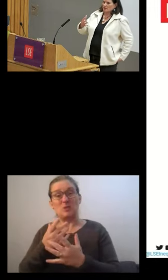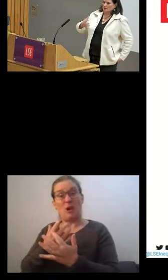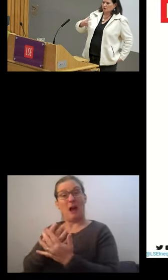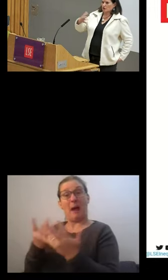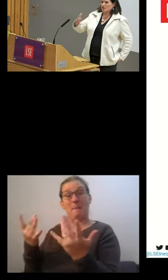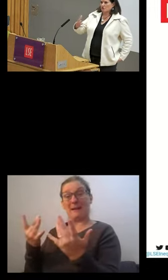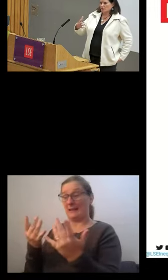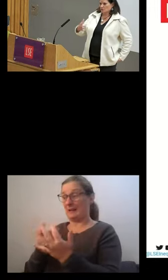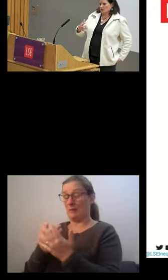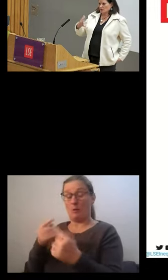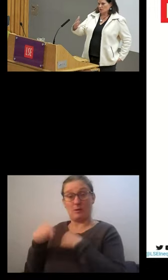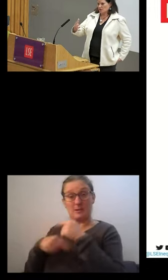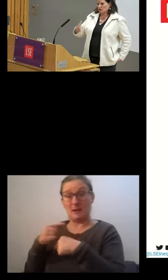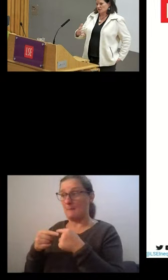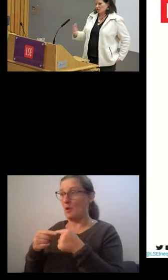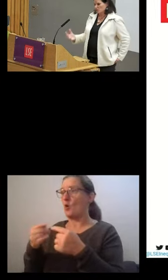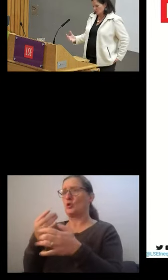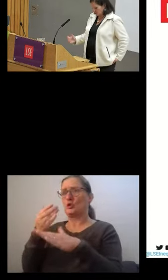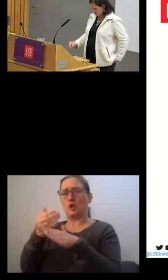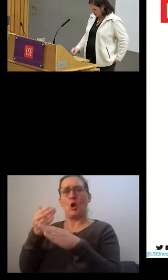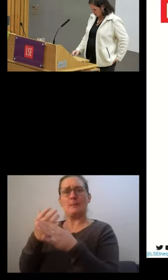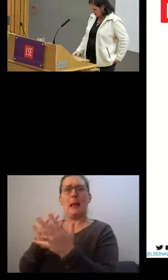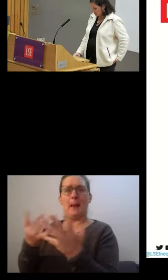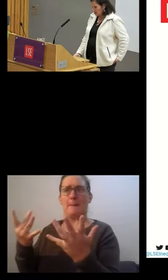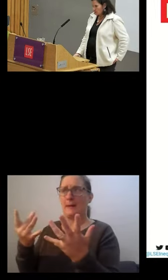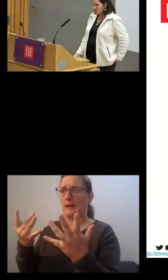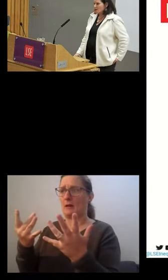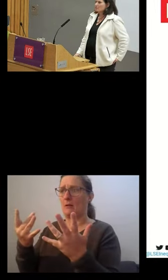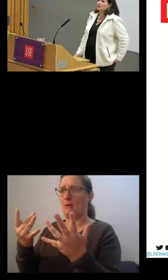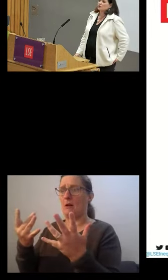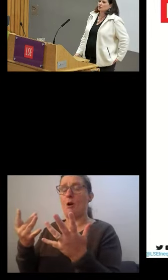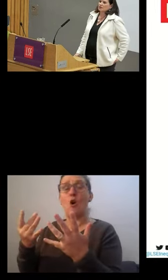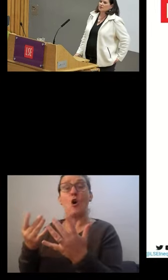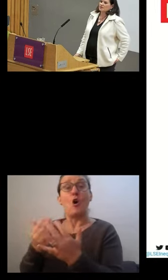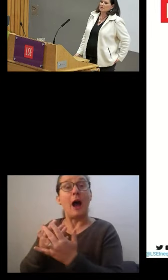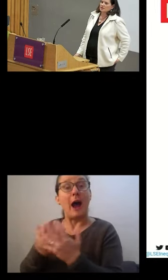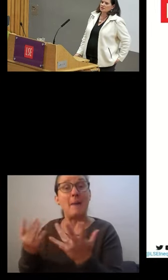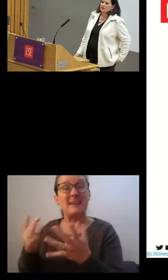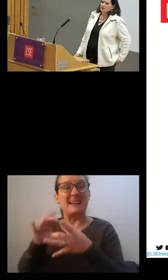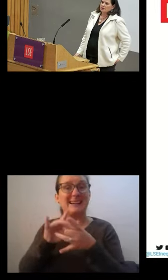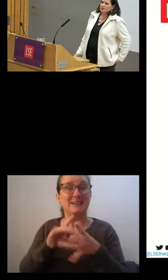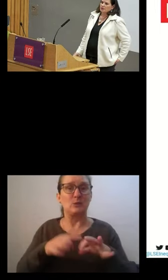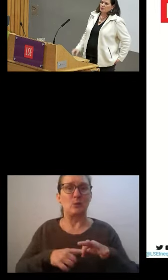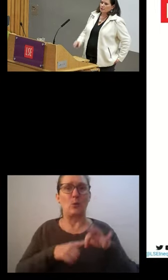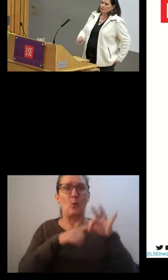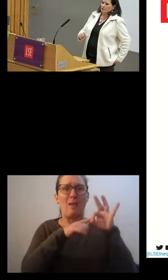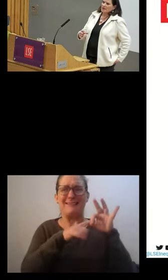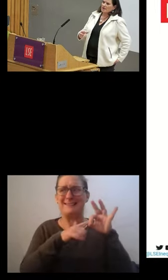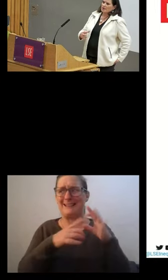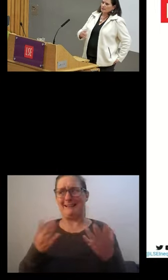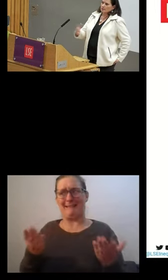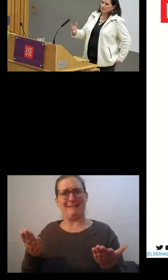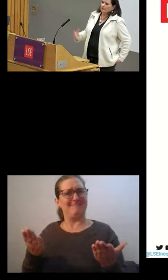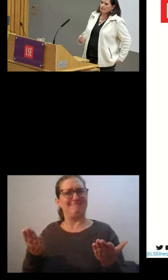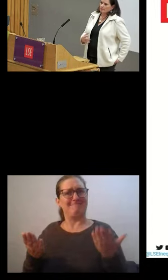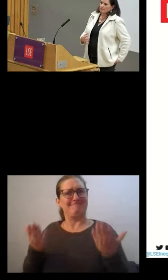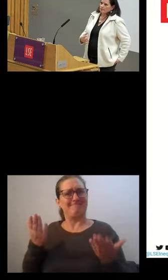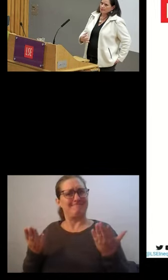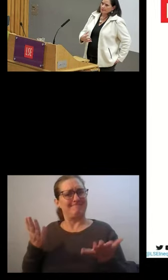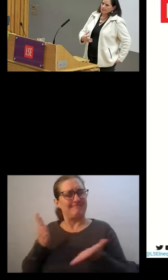we think that there's a trade off between the quantity and the quality of jobs without really looking into this from a